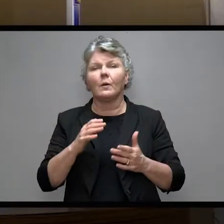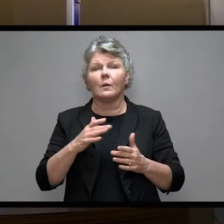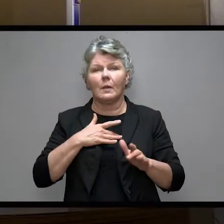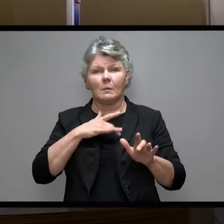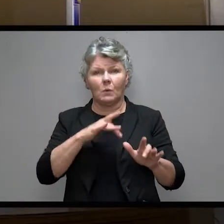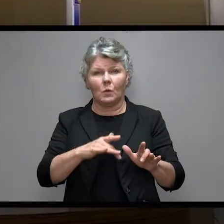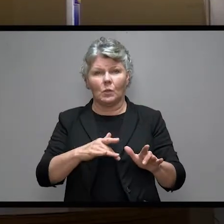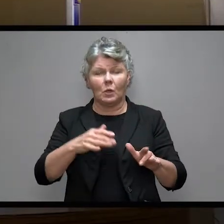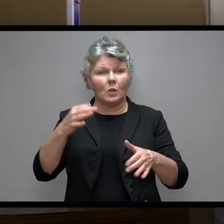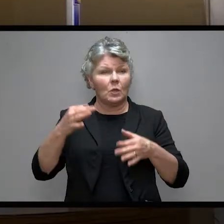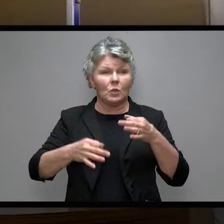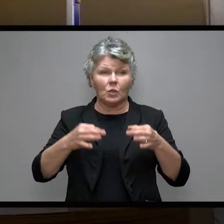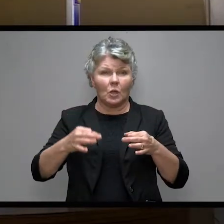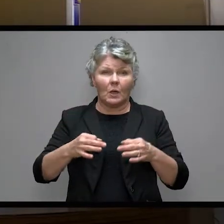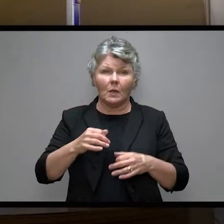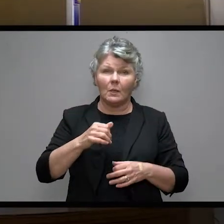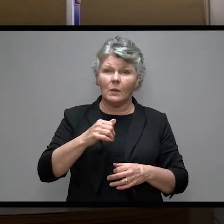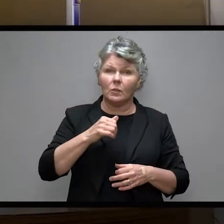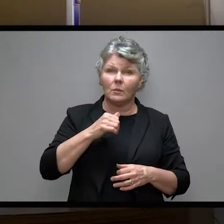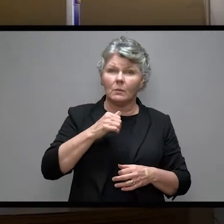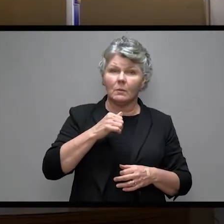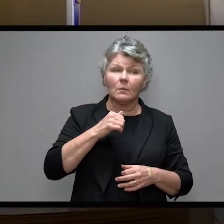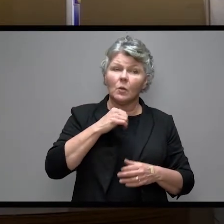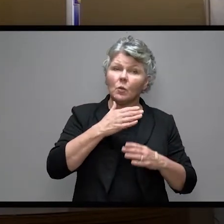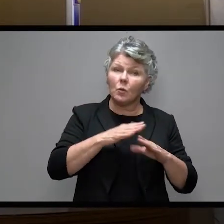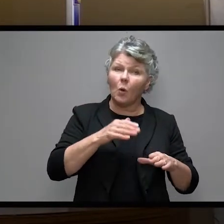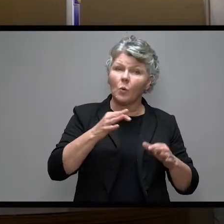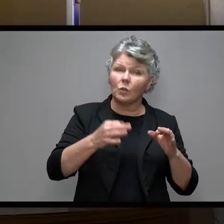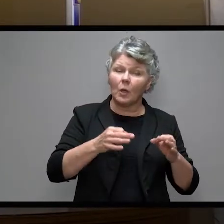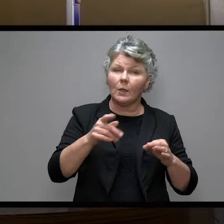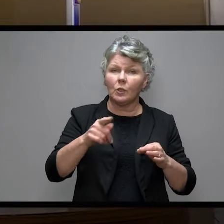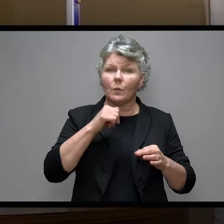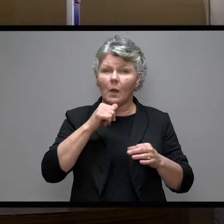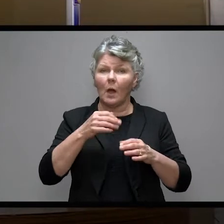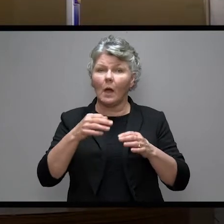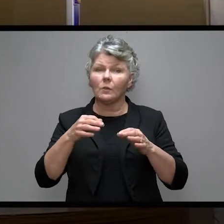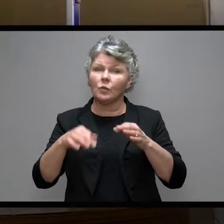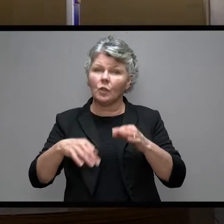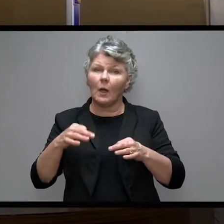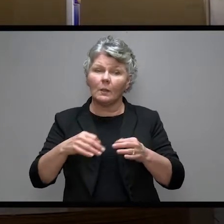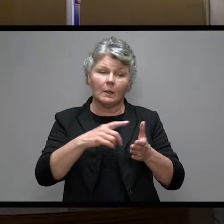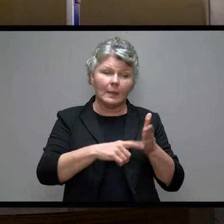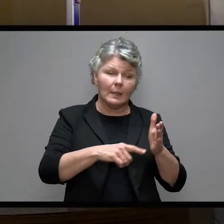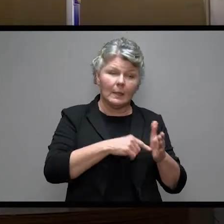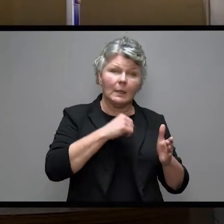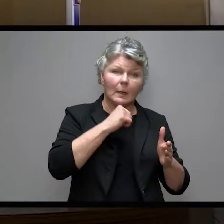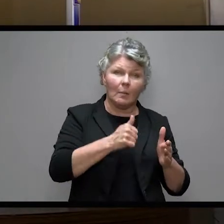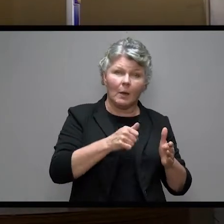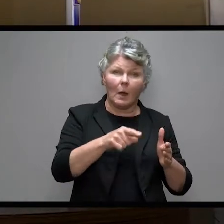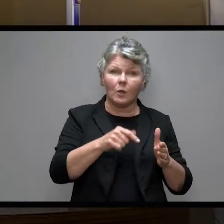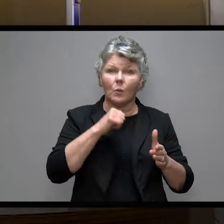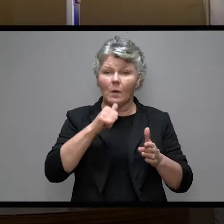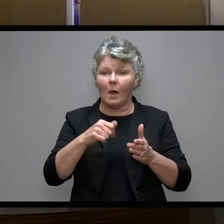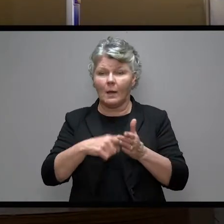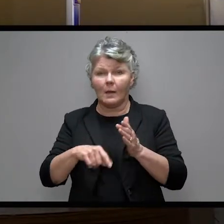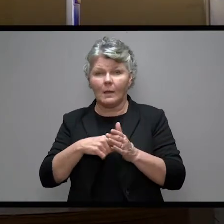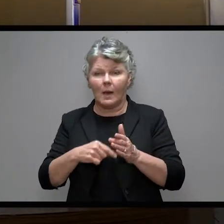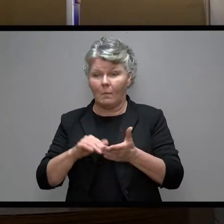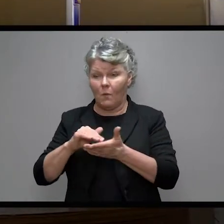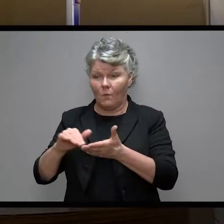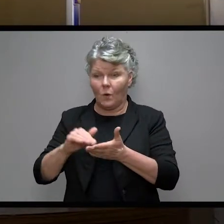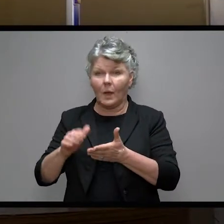Judge not, and you will not be judged. Condemn not, and you will not be condemned. Forgive,